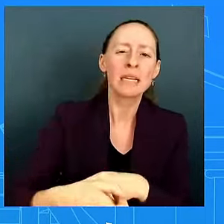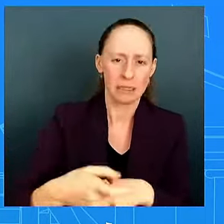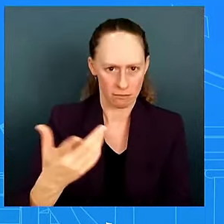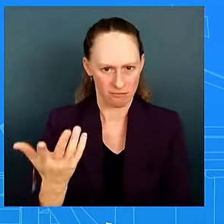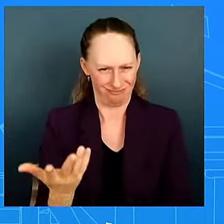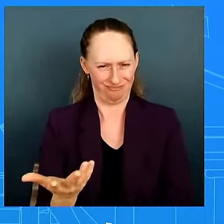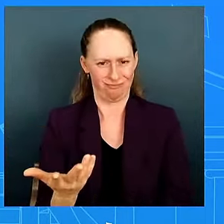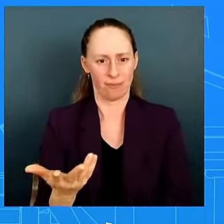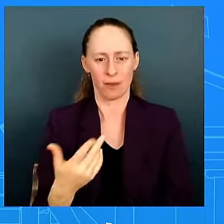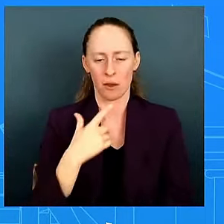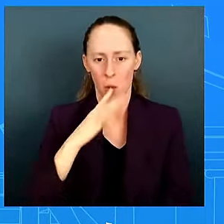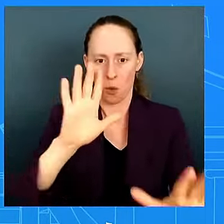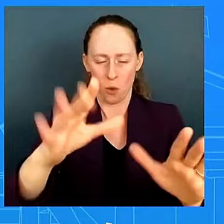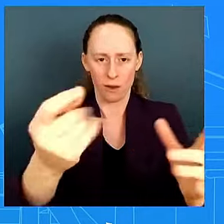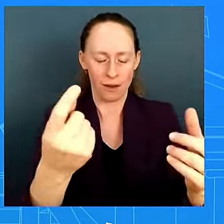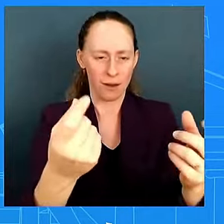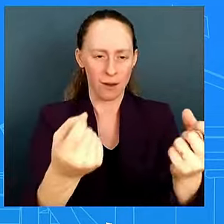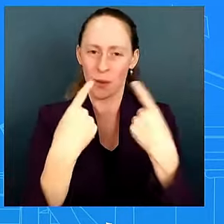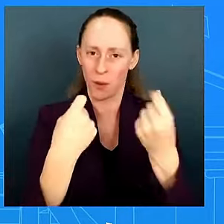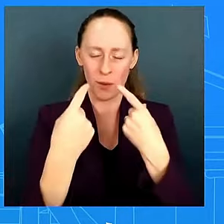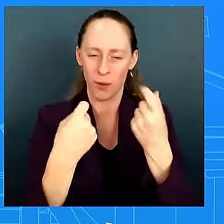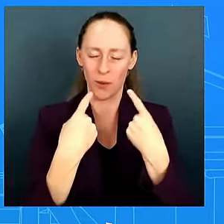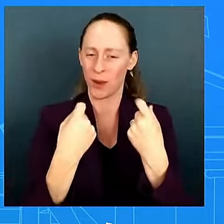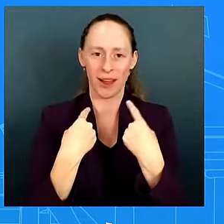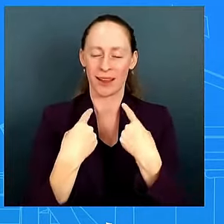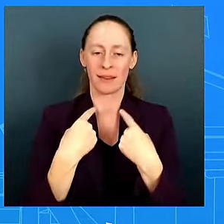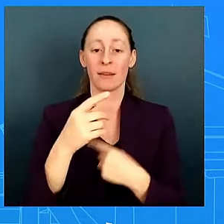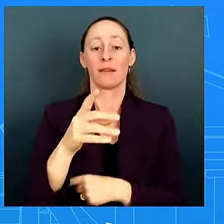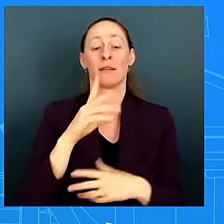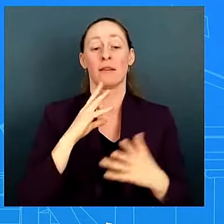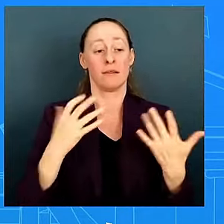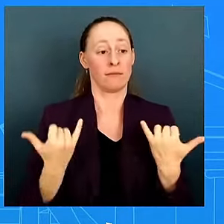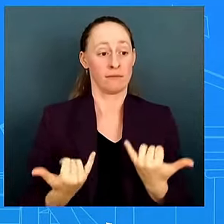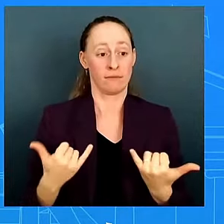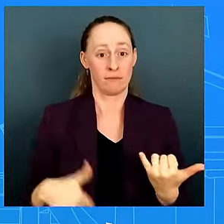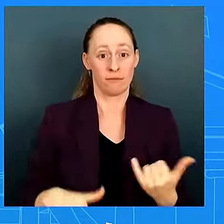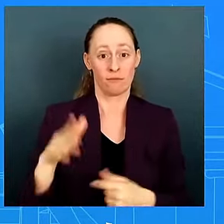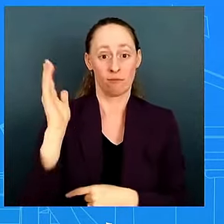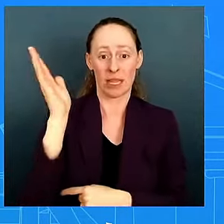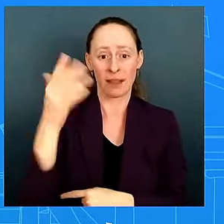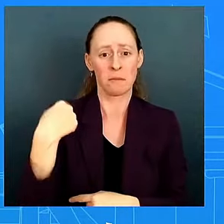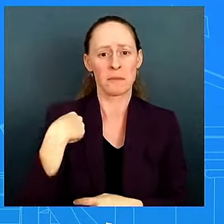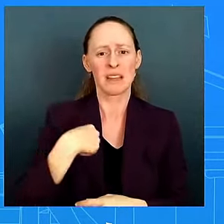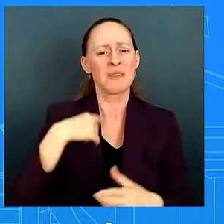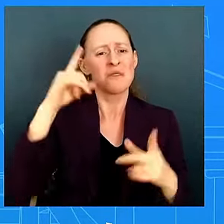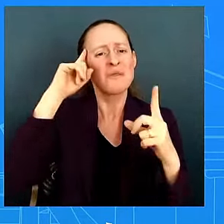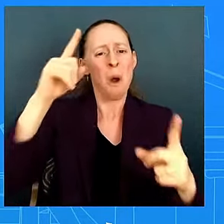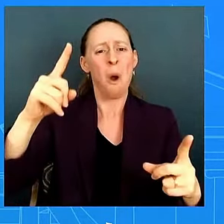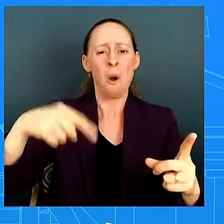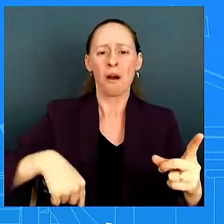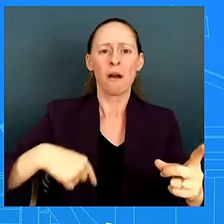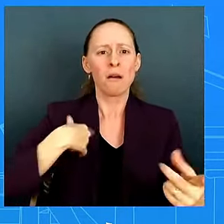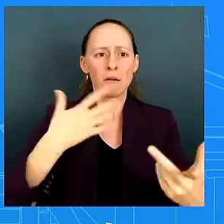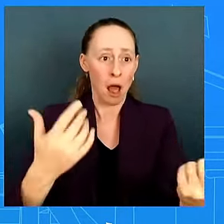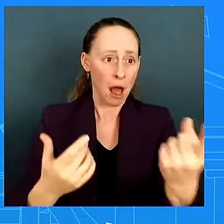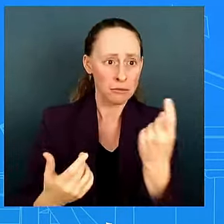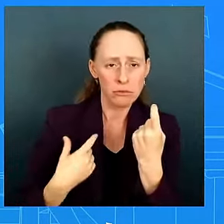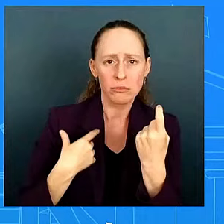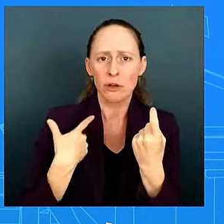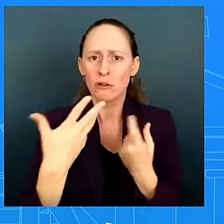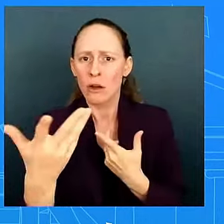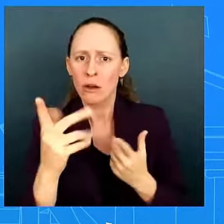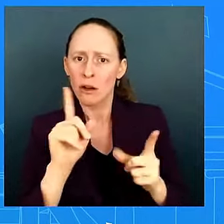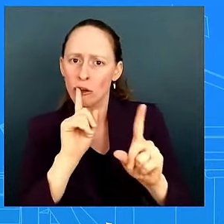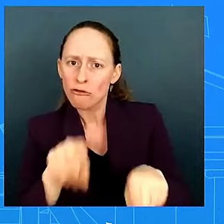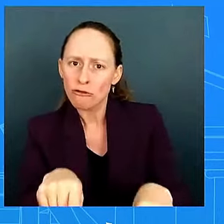room we go back and forth i go back and forth with you with your colleagues that everyone here and i think we have a right to say something we